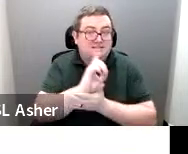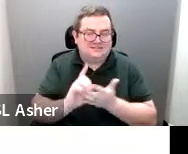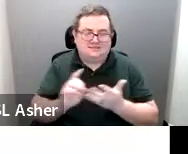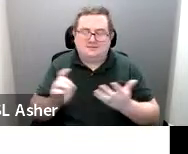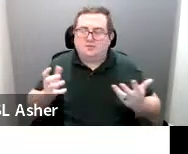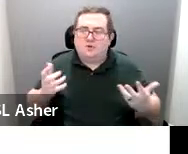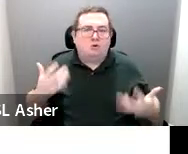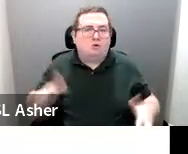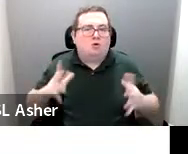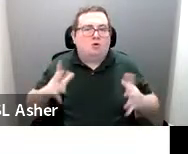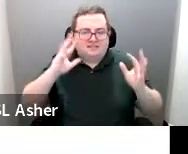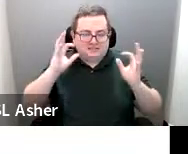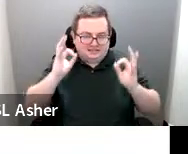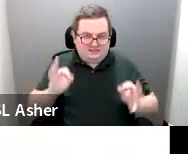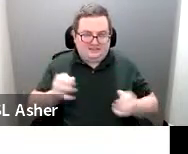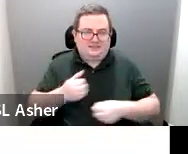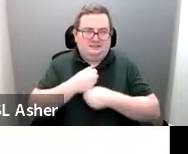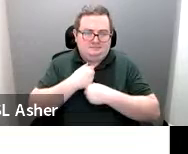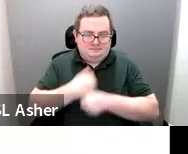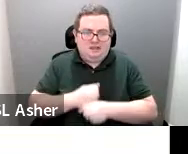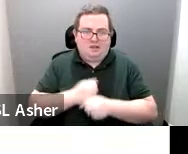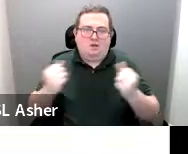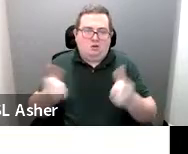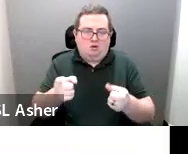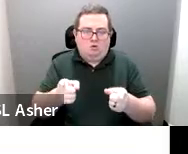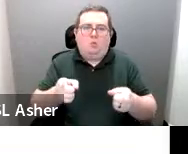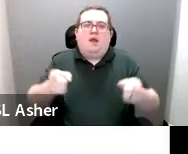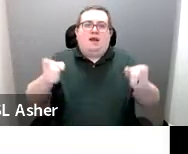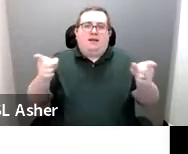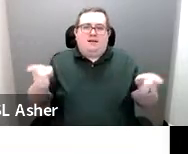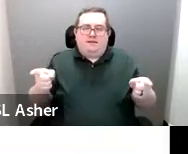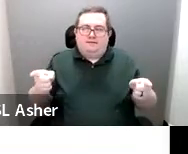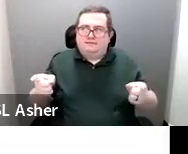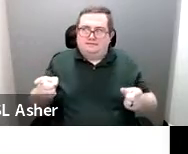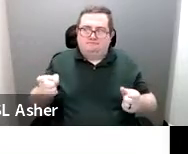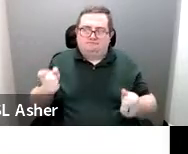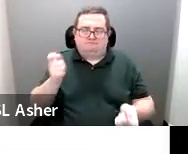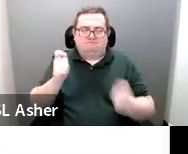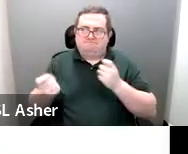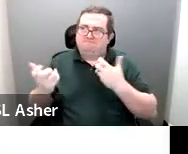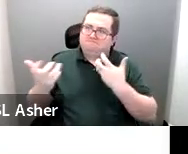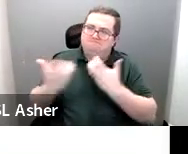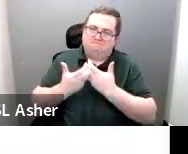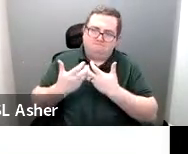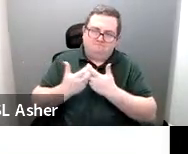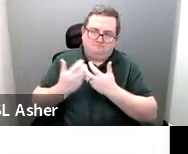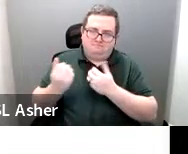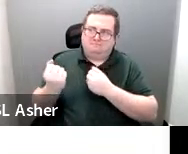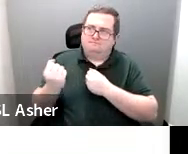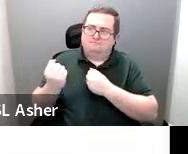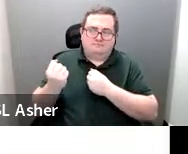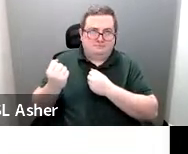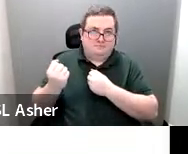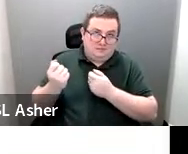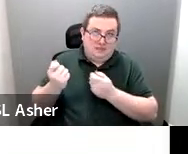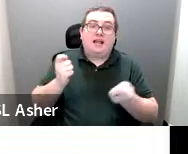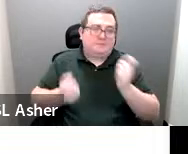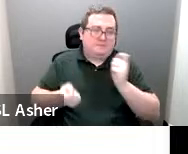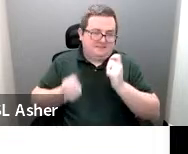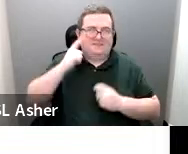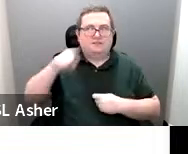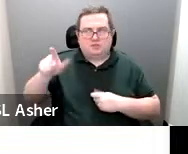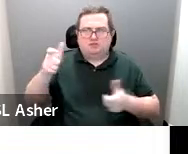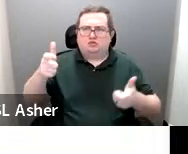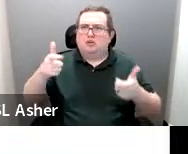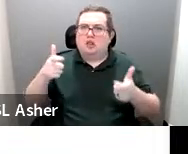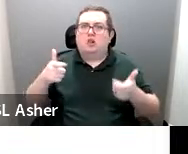already choosing to make their spaces wider to accompany, compensate for these very